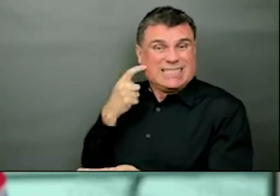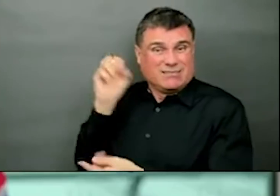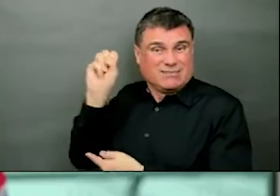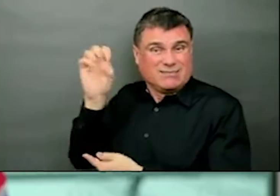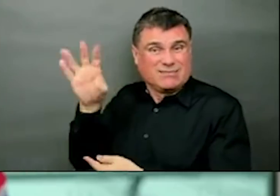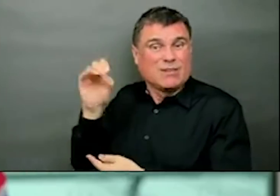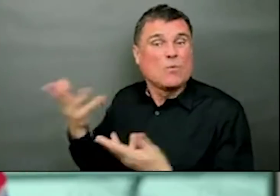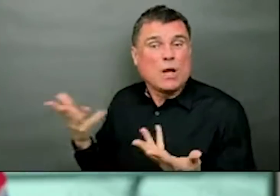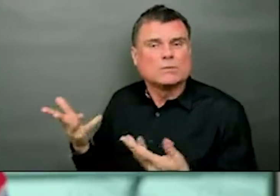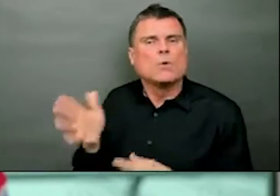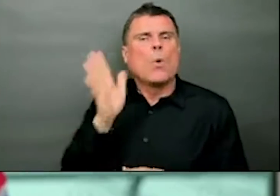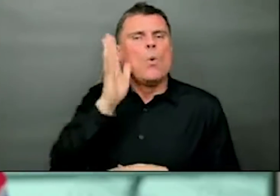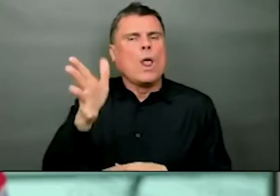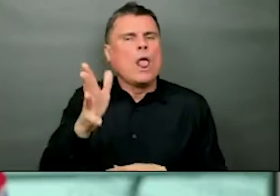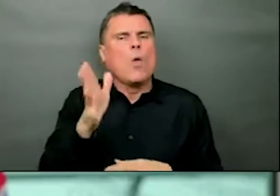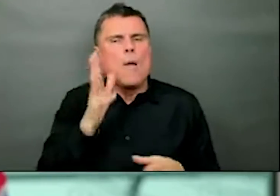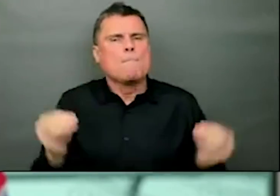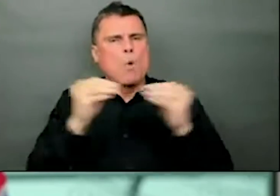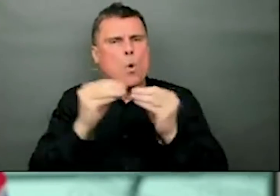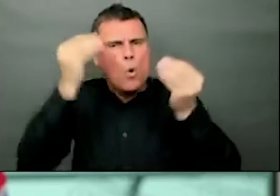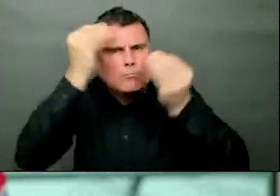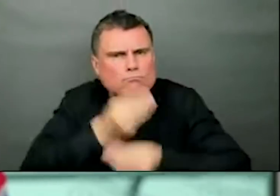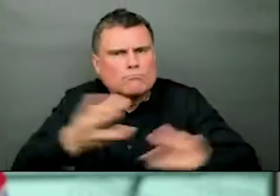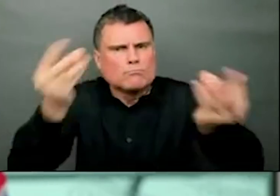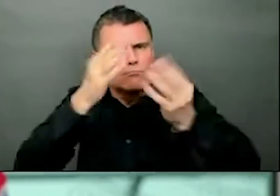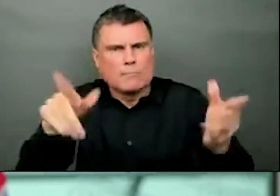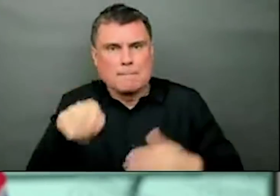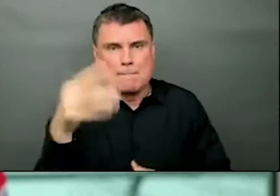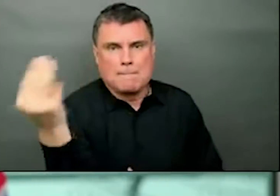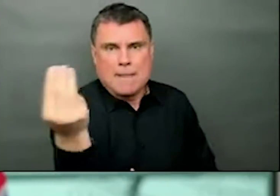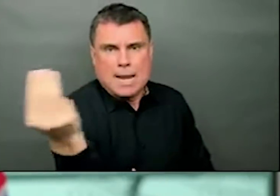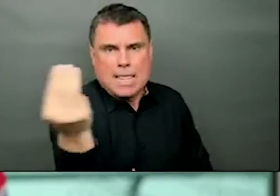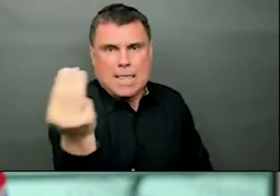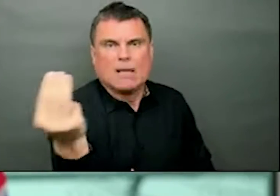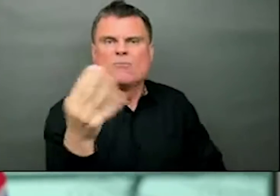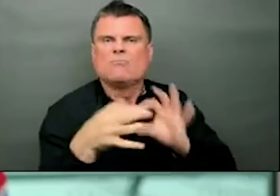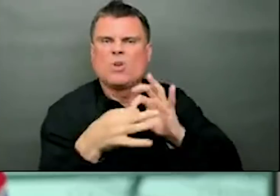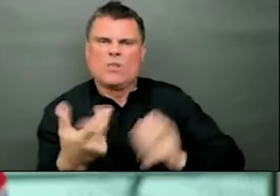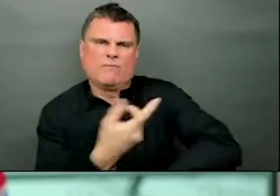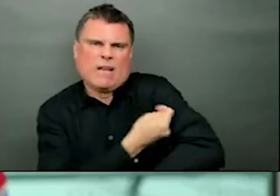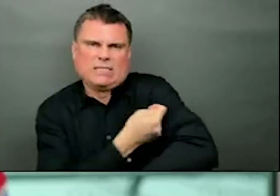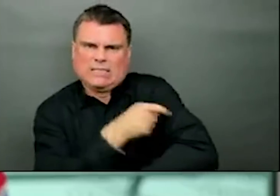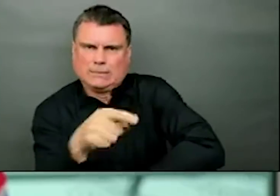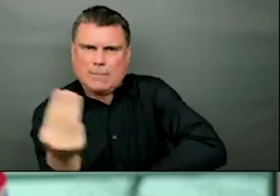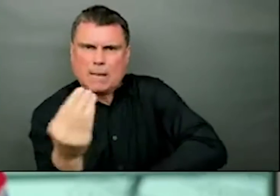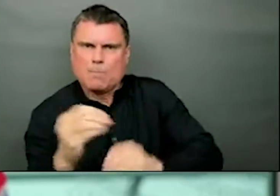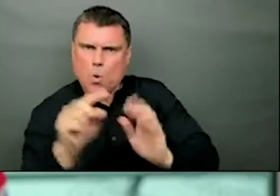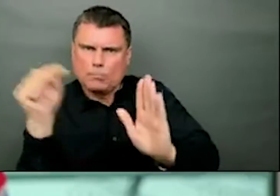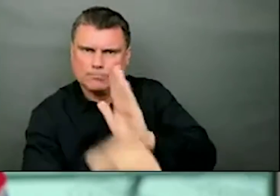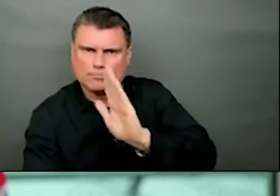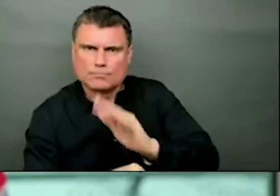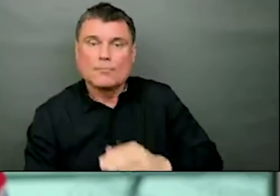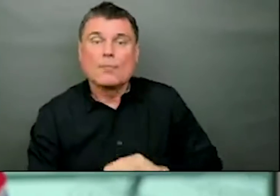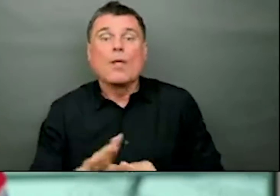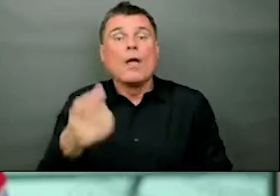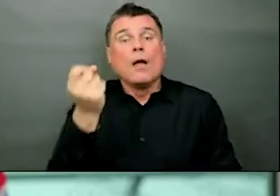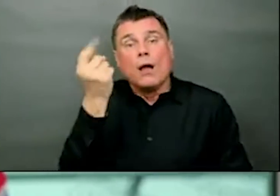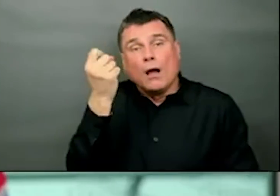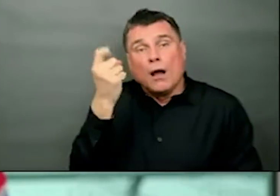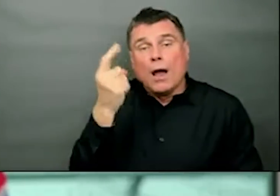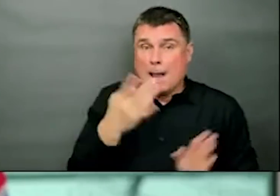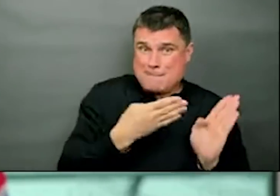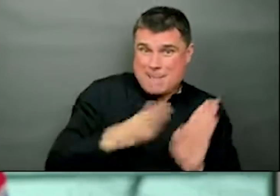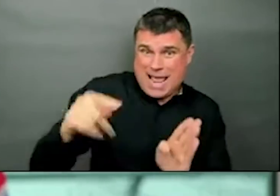presenting you those details on Monday. But rest assured, things are ramping up. And we will be providing vaccine